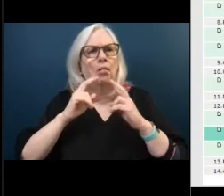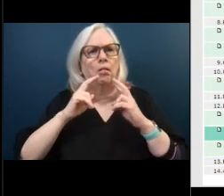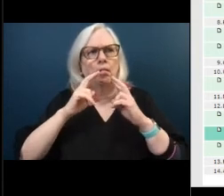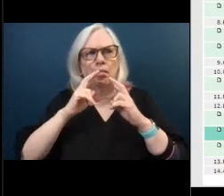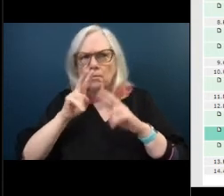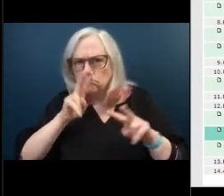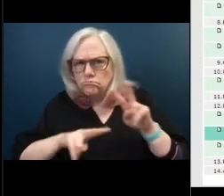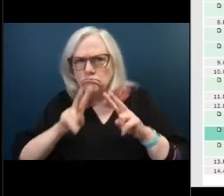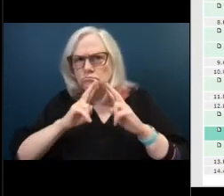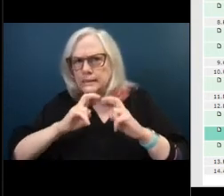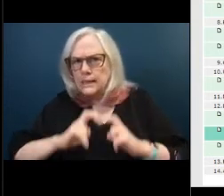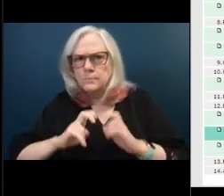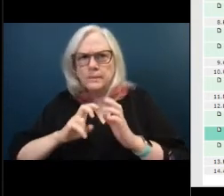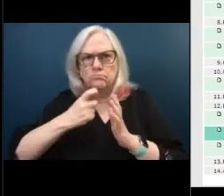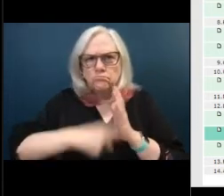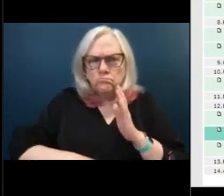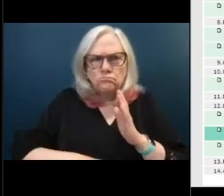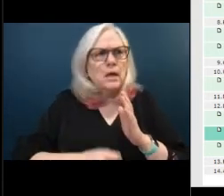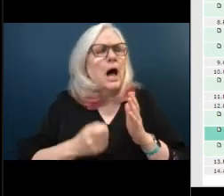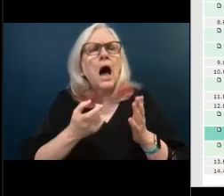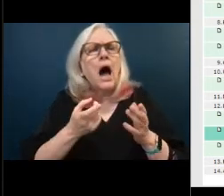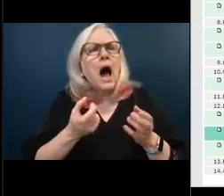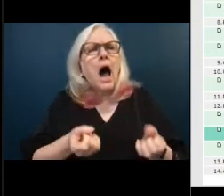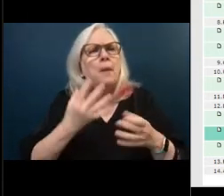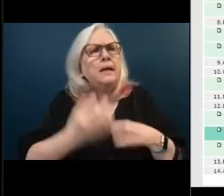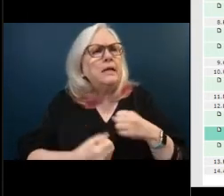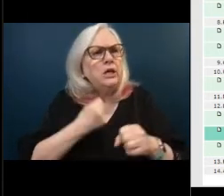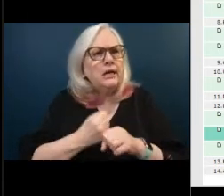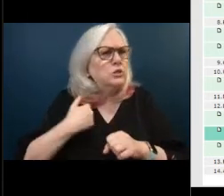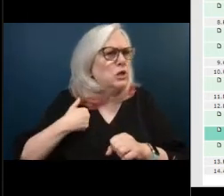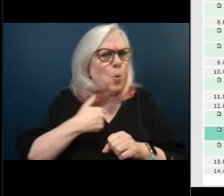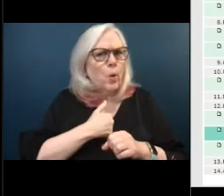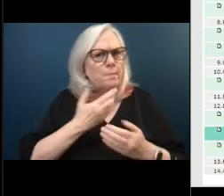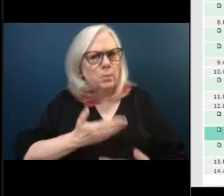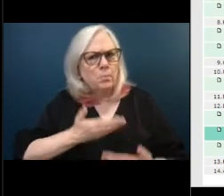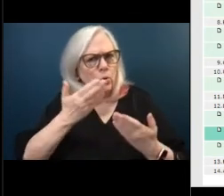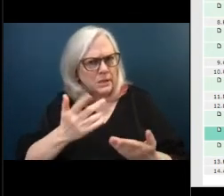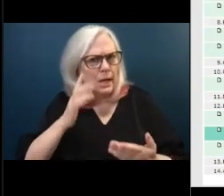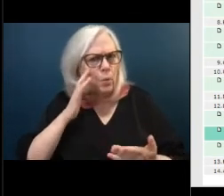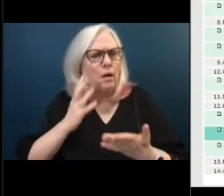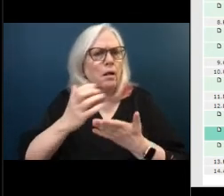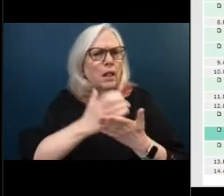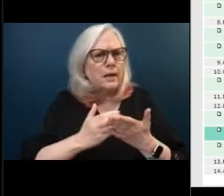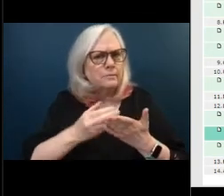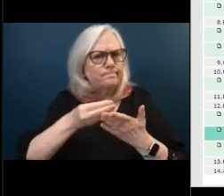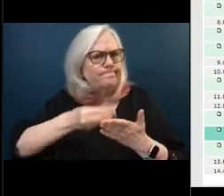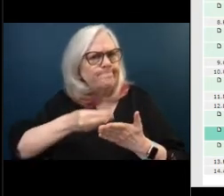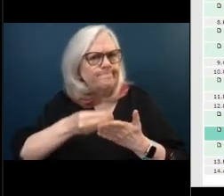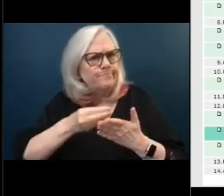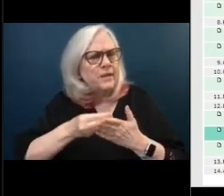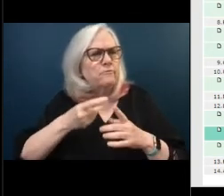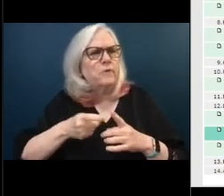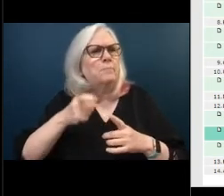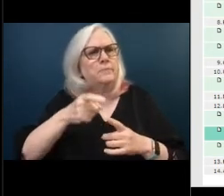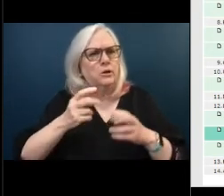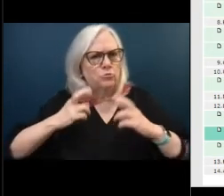collect are we proposing that we're going to collect uh these funds from these residents this is going to be a maintenance issue so if it's a maintenance